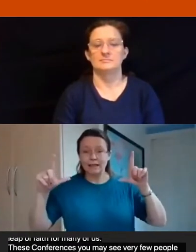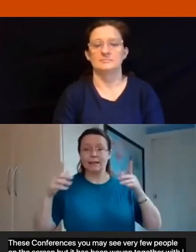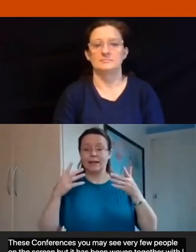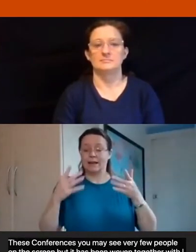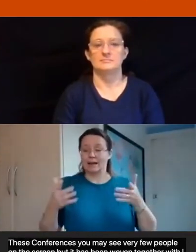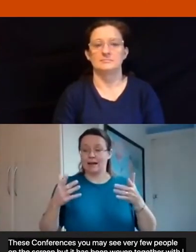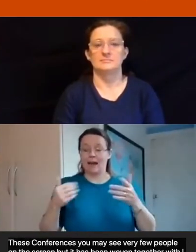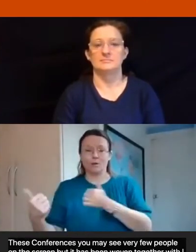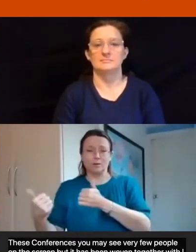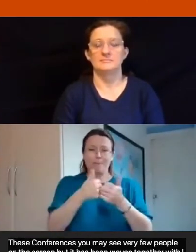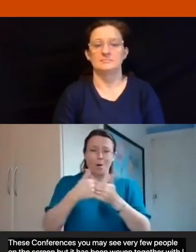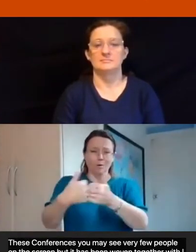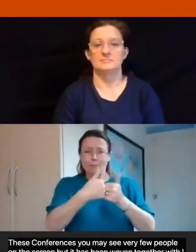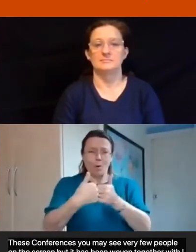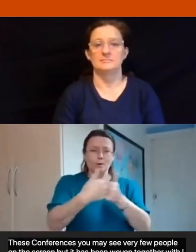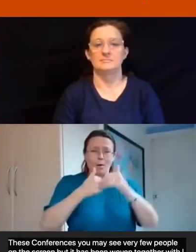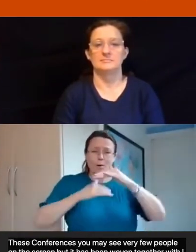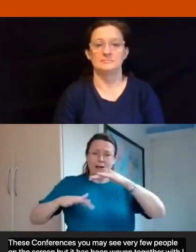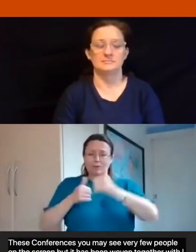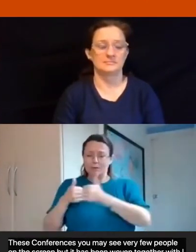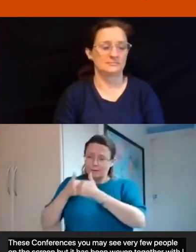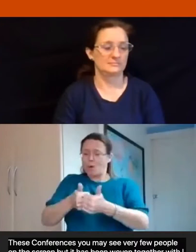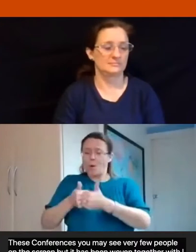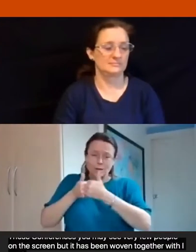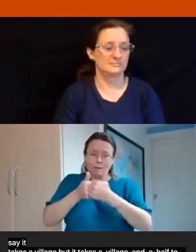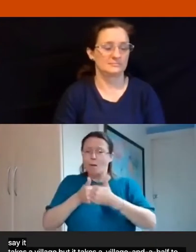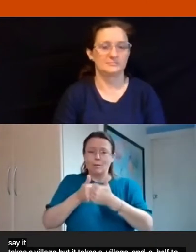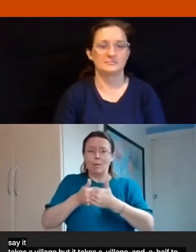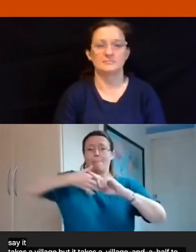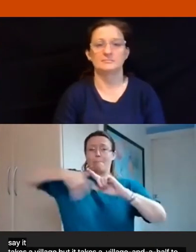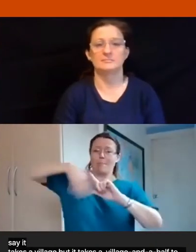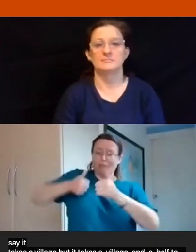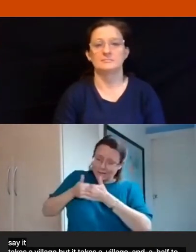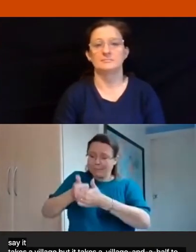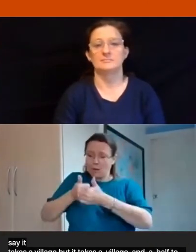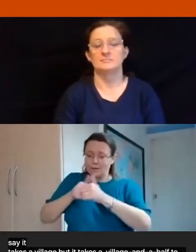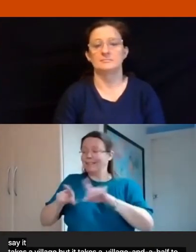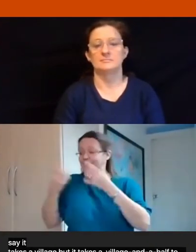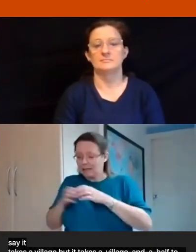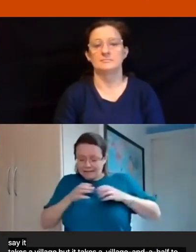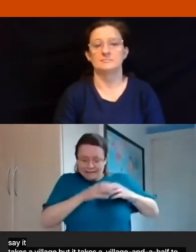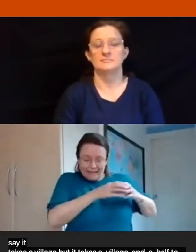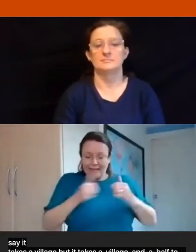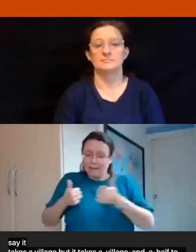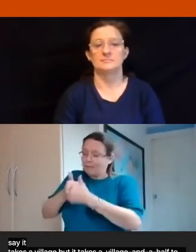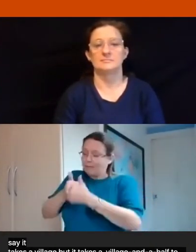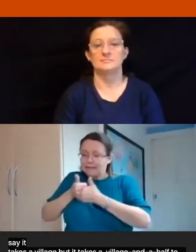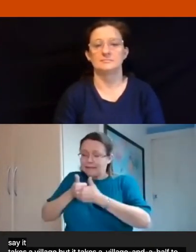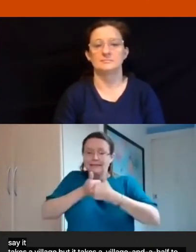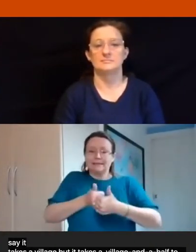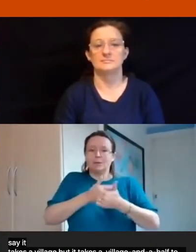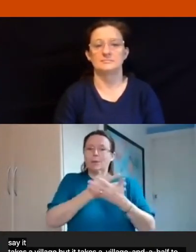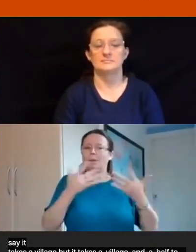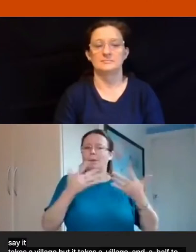to put this conference together there are many people behind the scenes in various teams who have woven the tay together